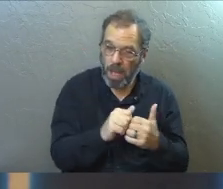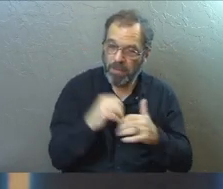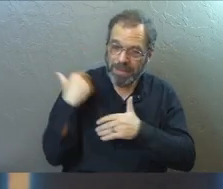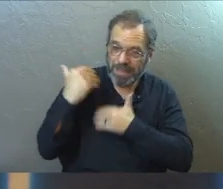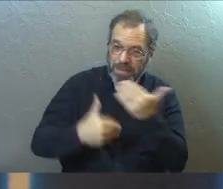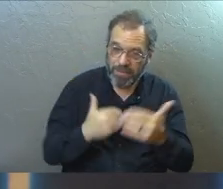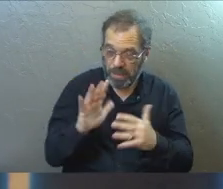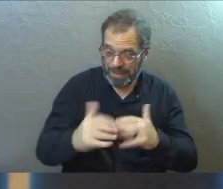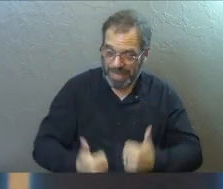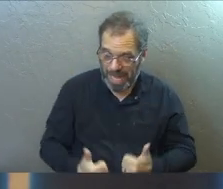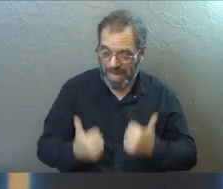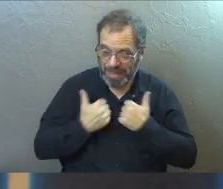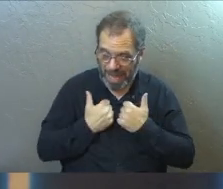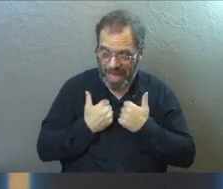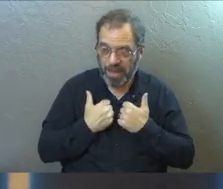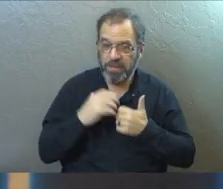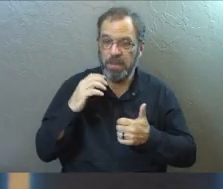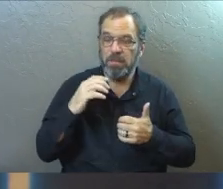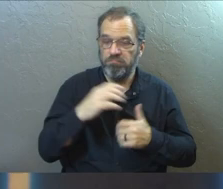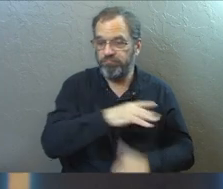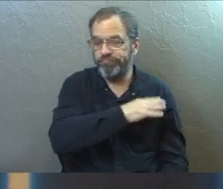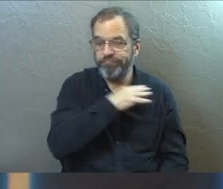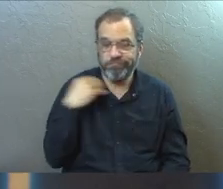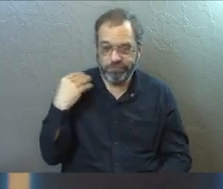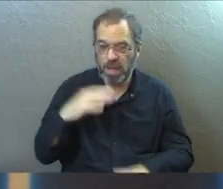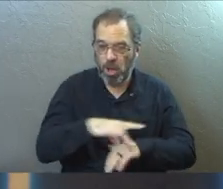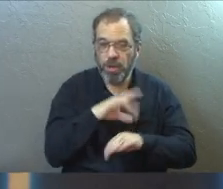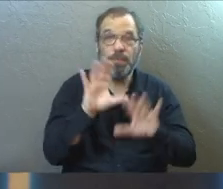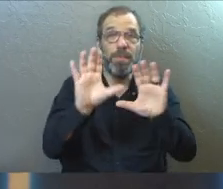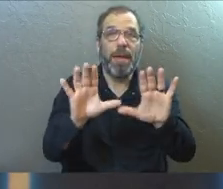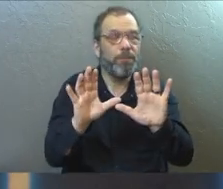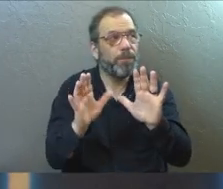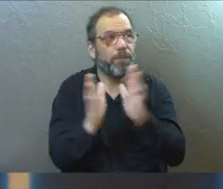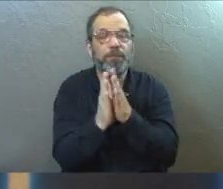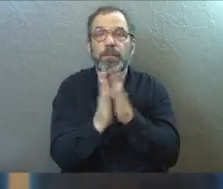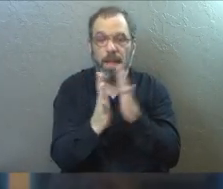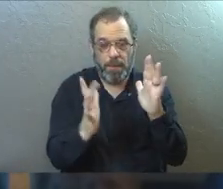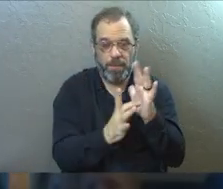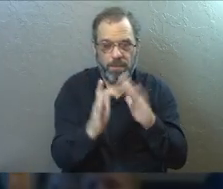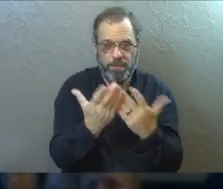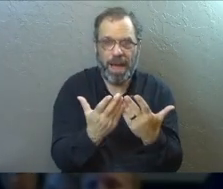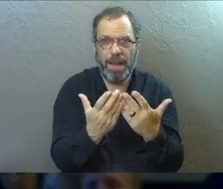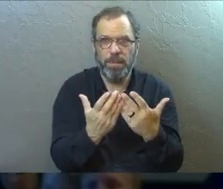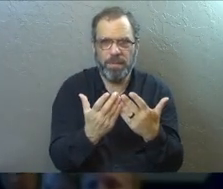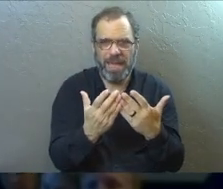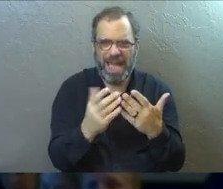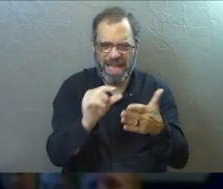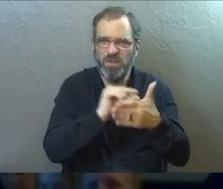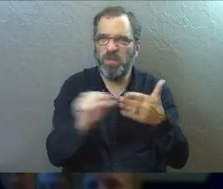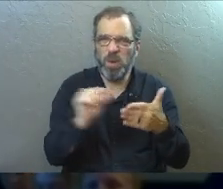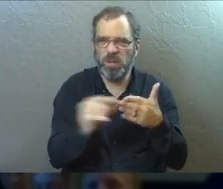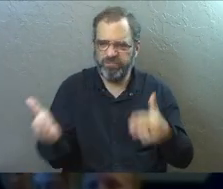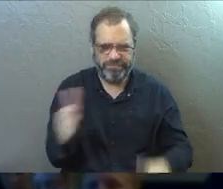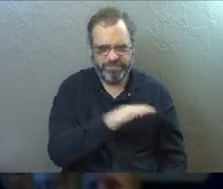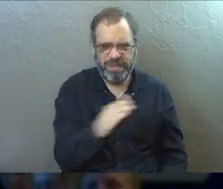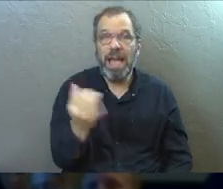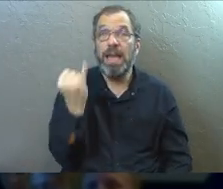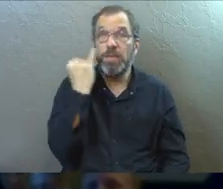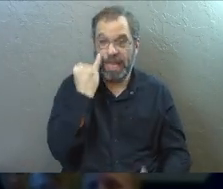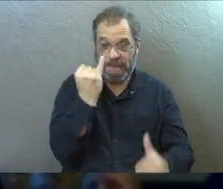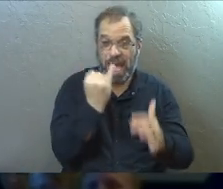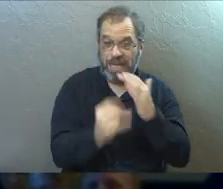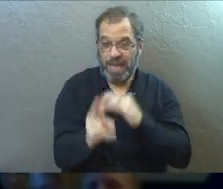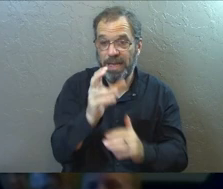descendants? For his life was taken from the earth. Now, if your Bible has cross references in it, it's going to say